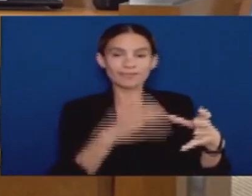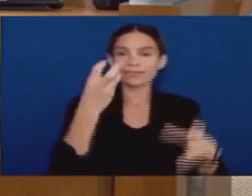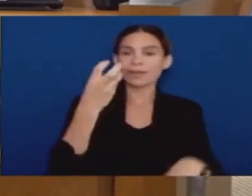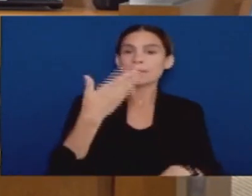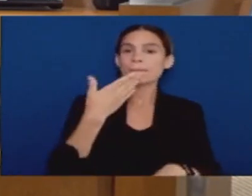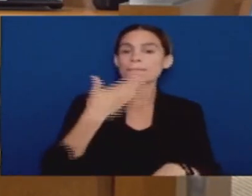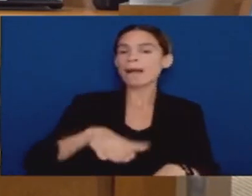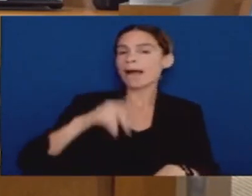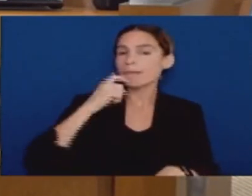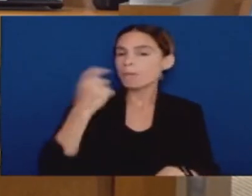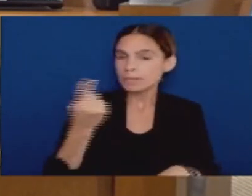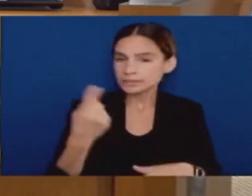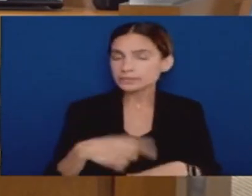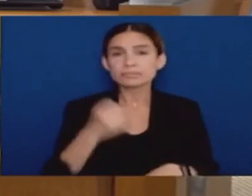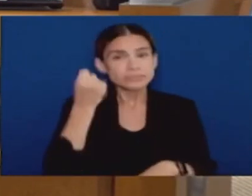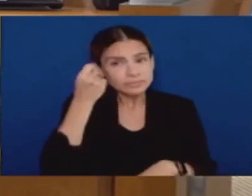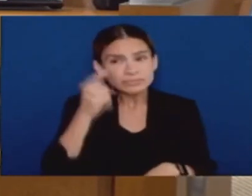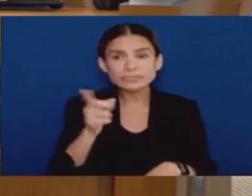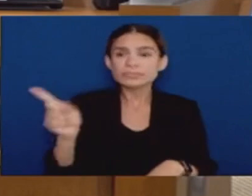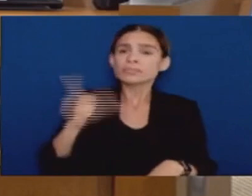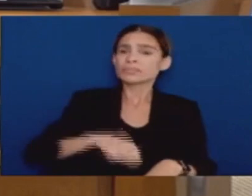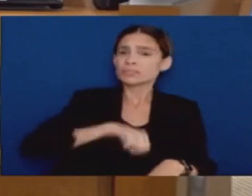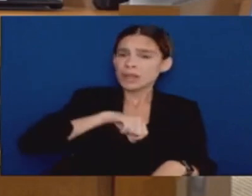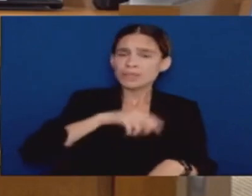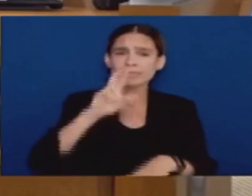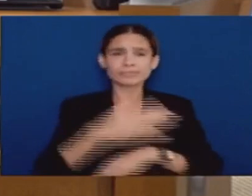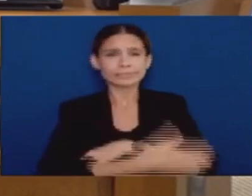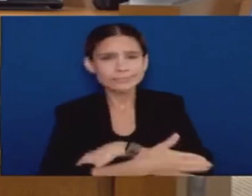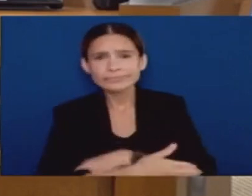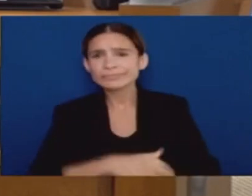to review and to see how we can reinvent ourselves for the betterment of humankind. you.